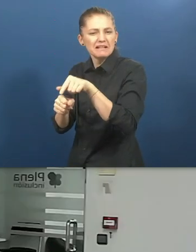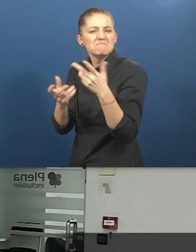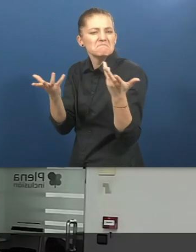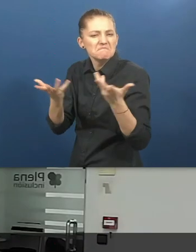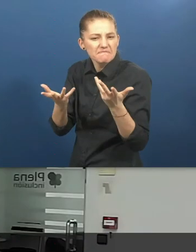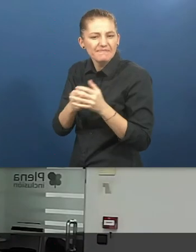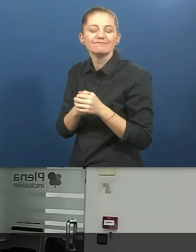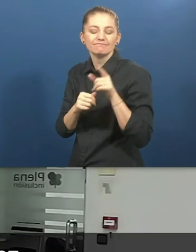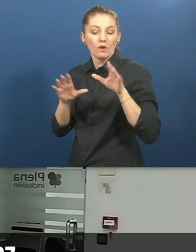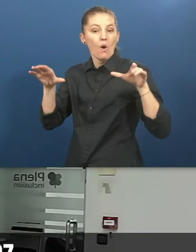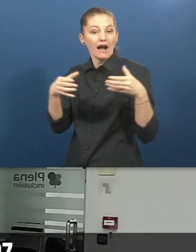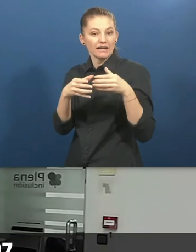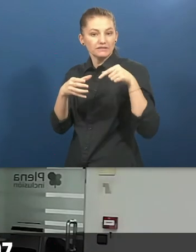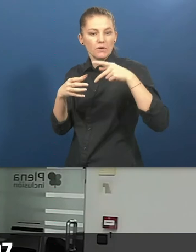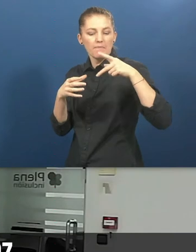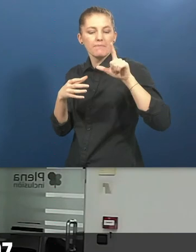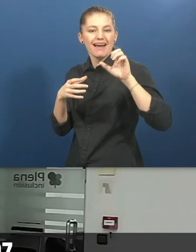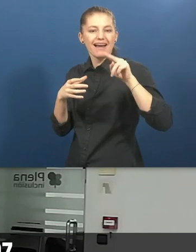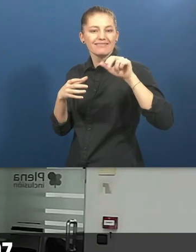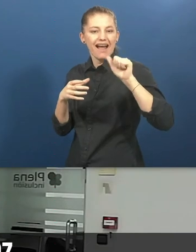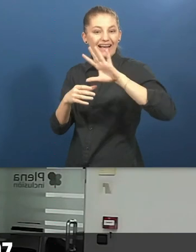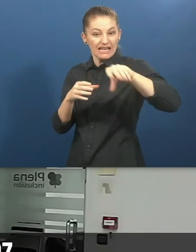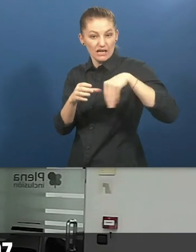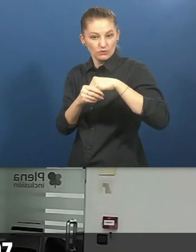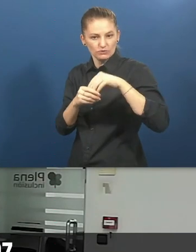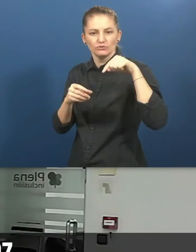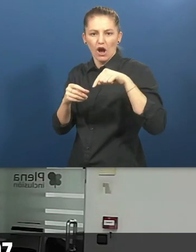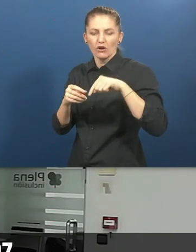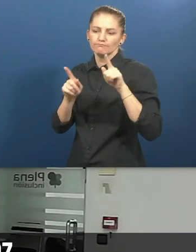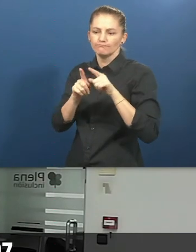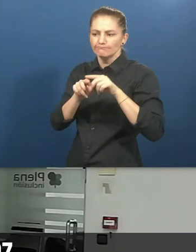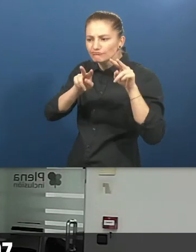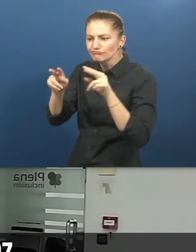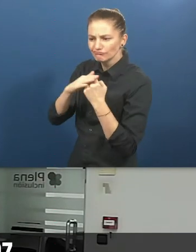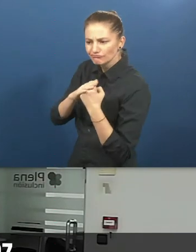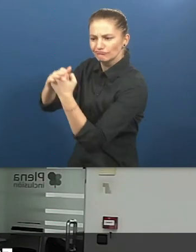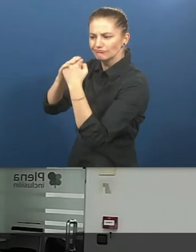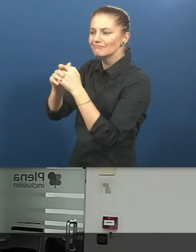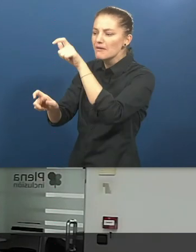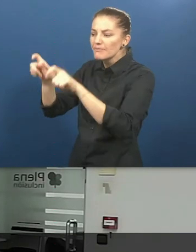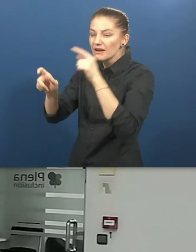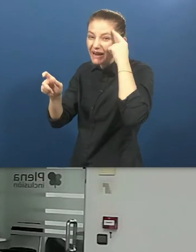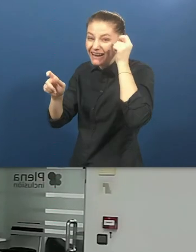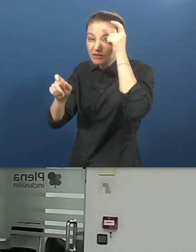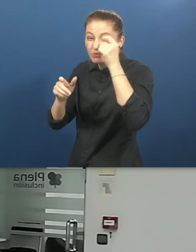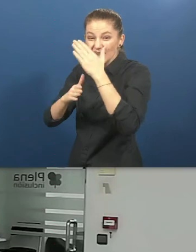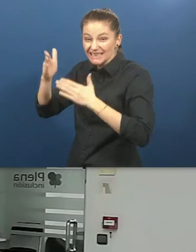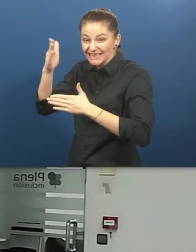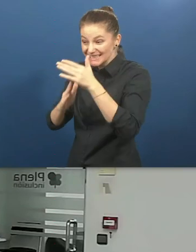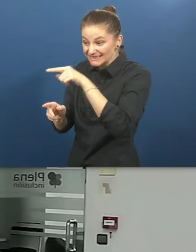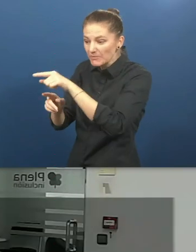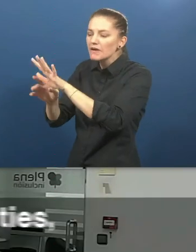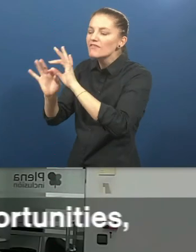Plena Inclusion is the organization that defends the rights of people with disabilities and their families. We have been collaborating since